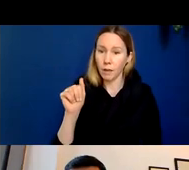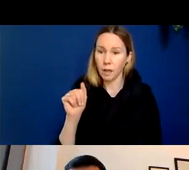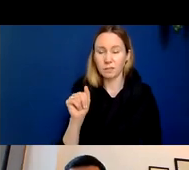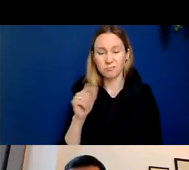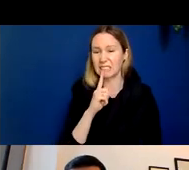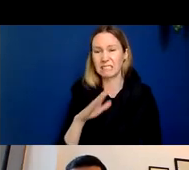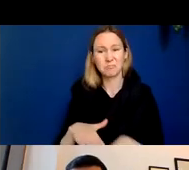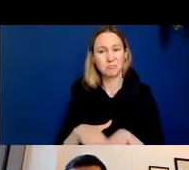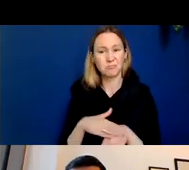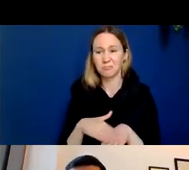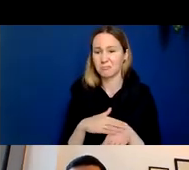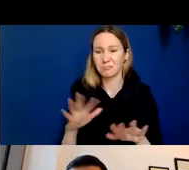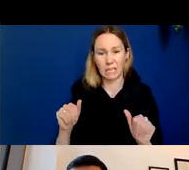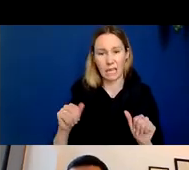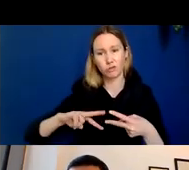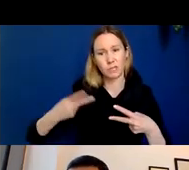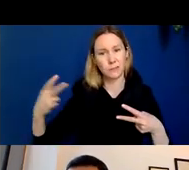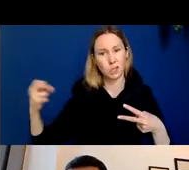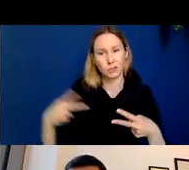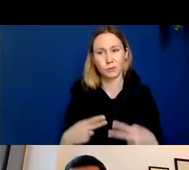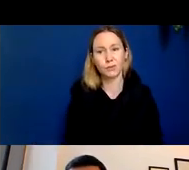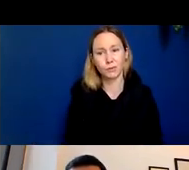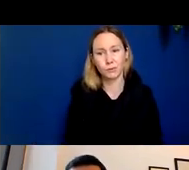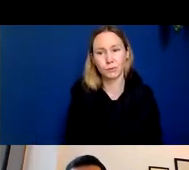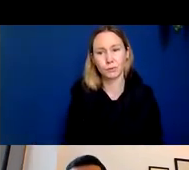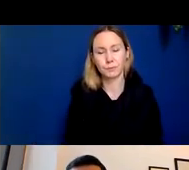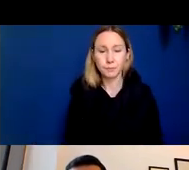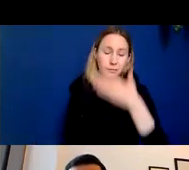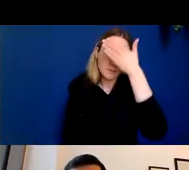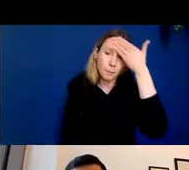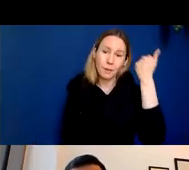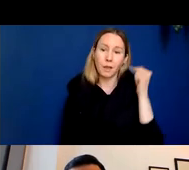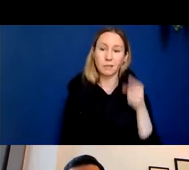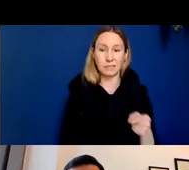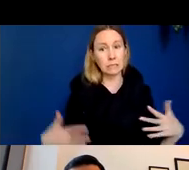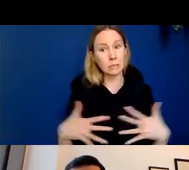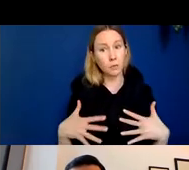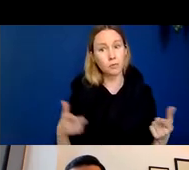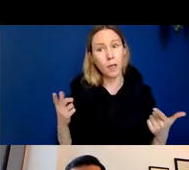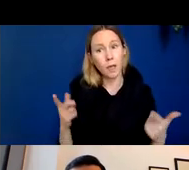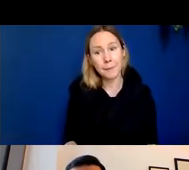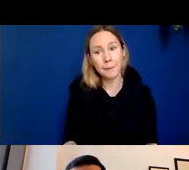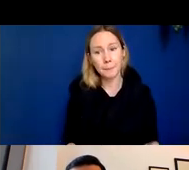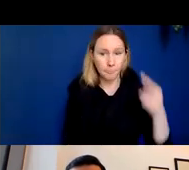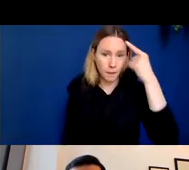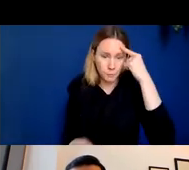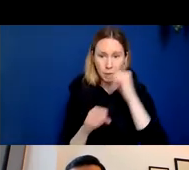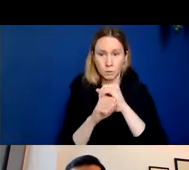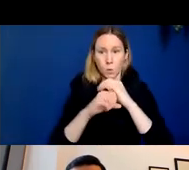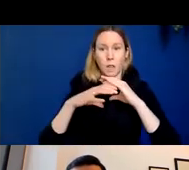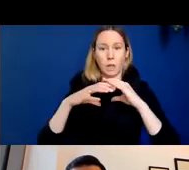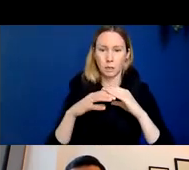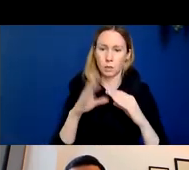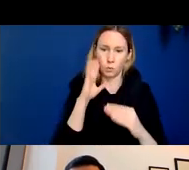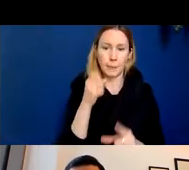very typically but because this is kind of you know a scary thing to happen brain inflammation really impacted